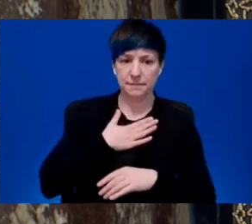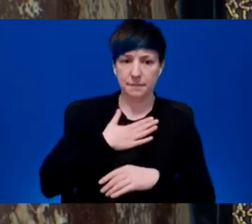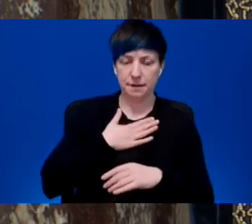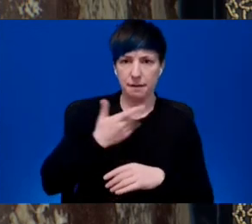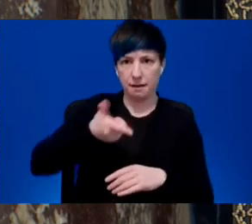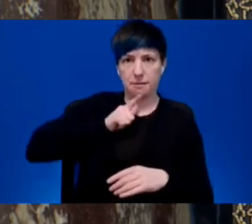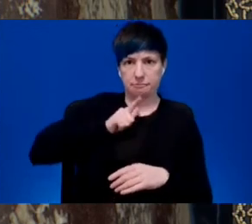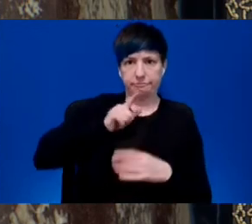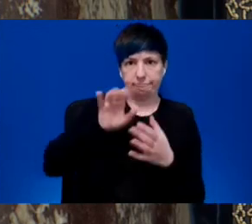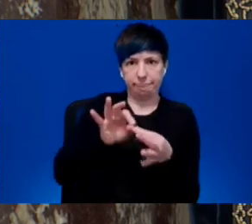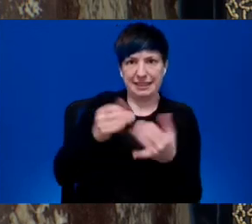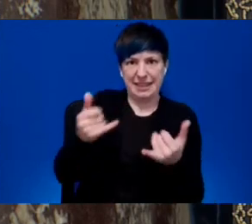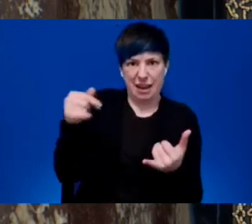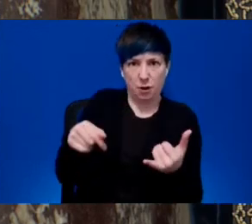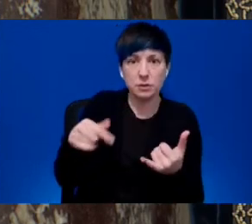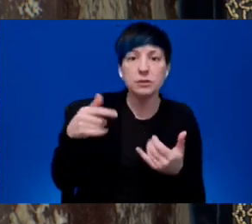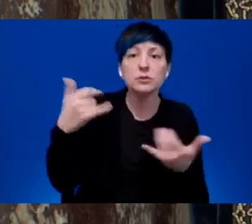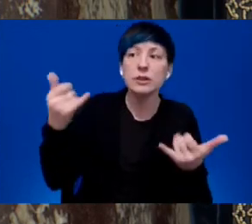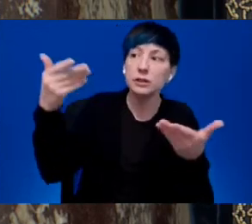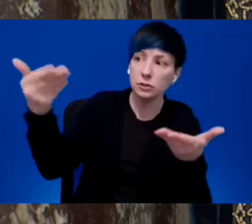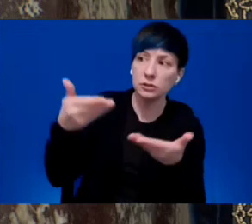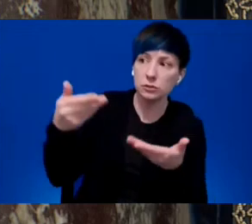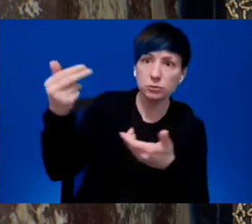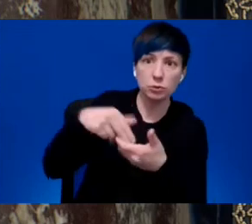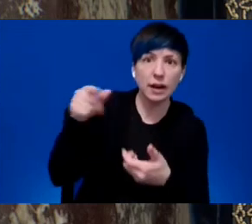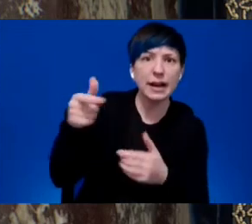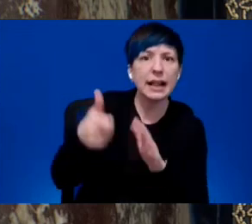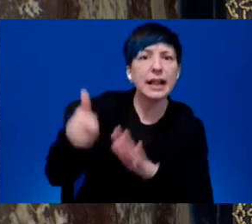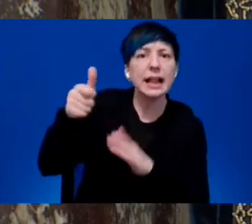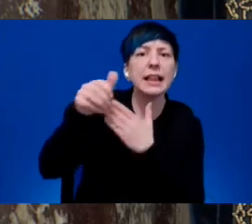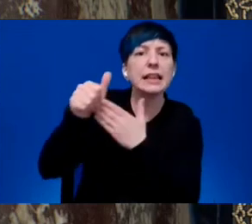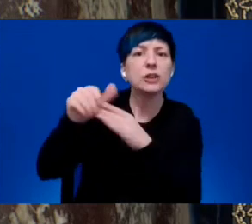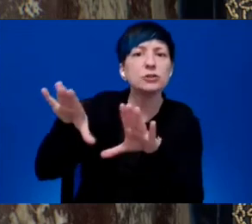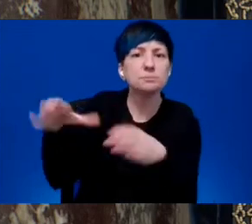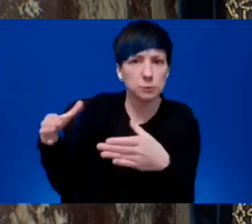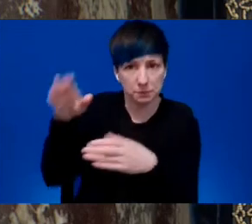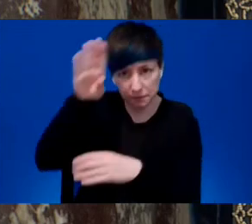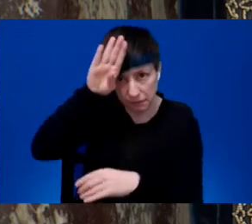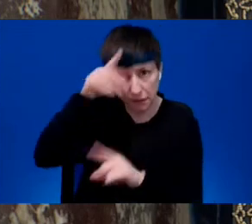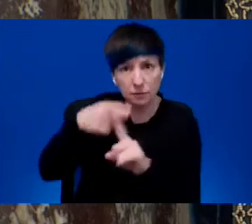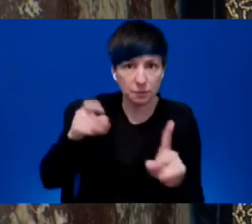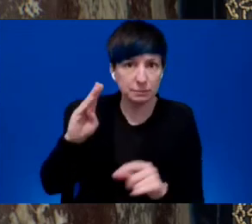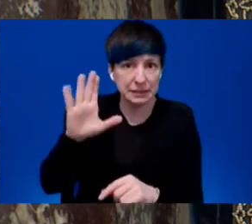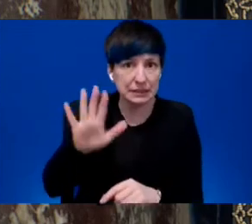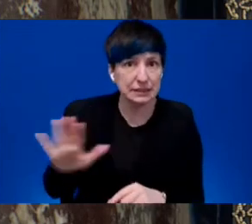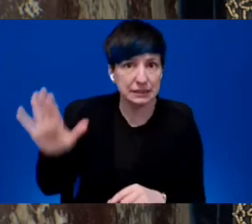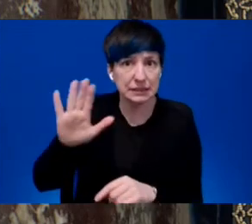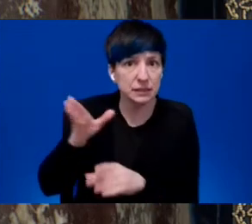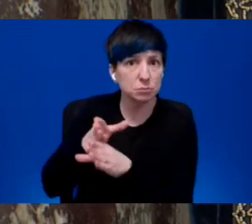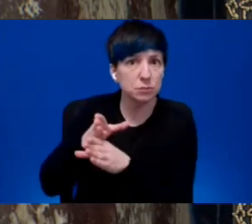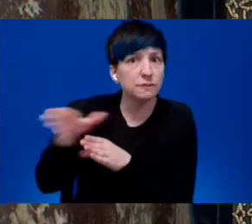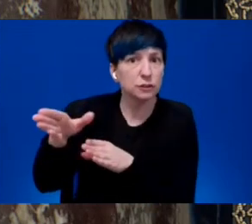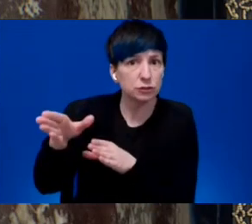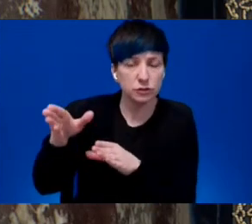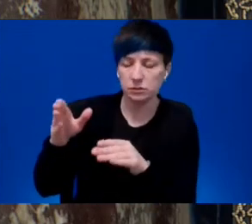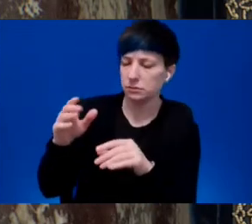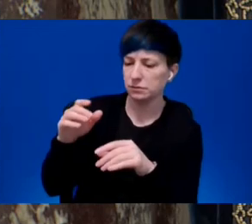Today joining us in the gallery is a leadership group of firefighters from British Columbia Professional Firefighters Association,